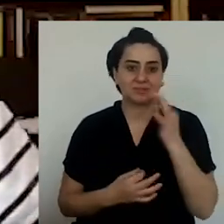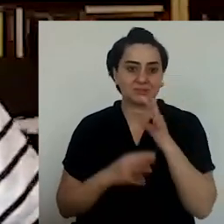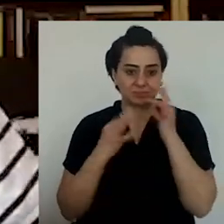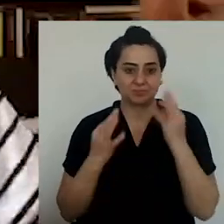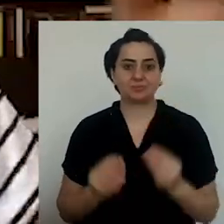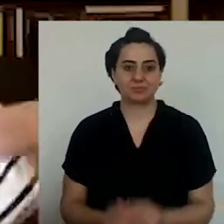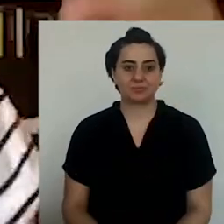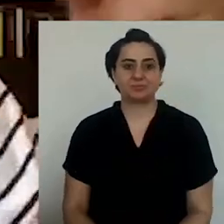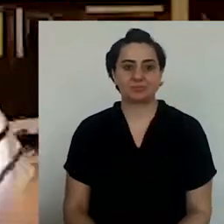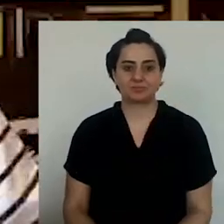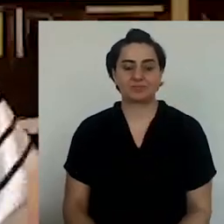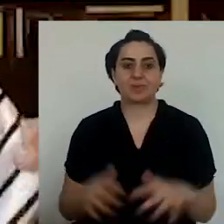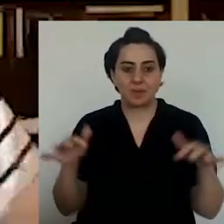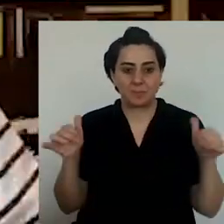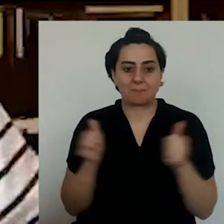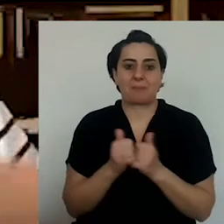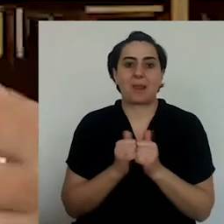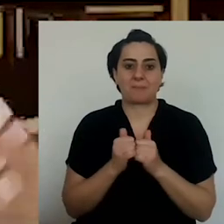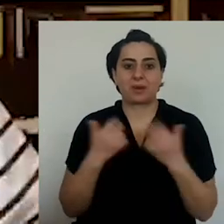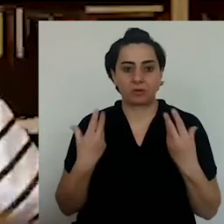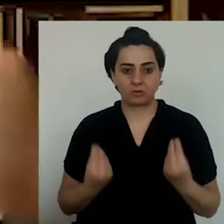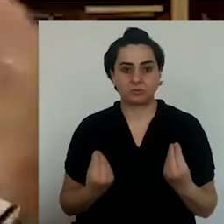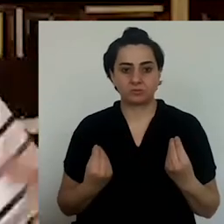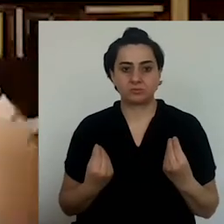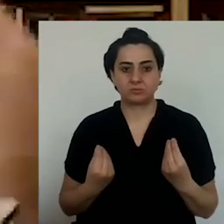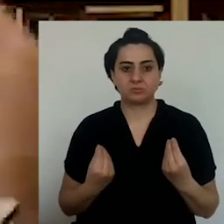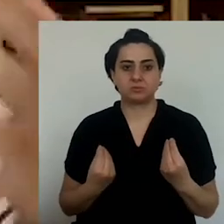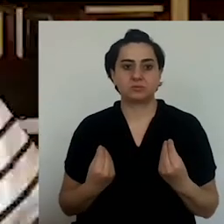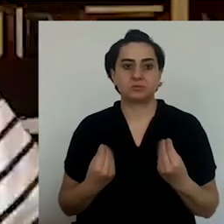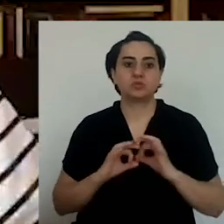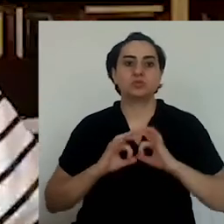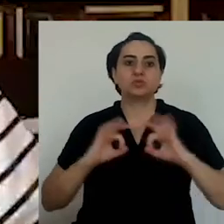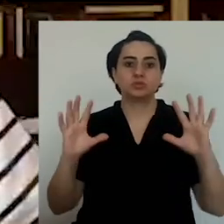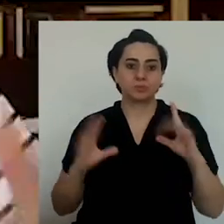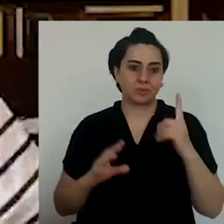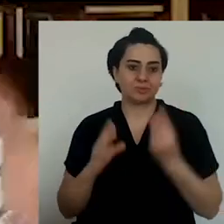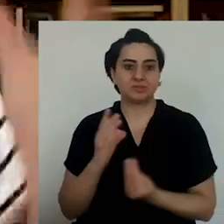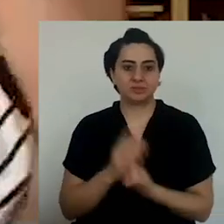dinner table, is your lunch table.